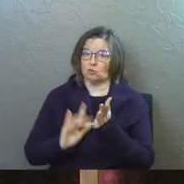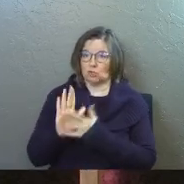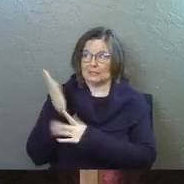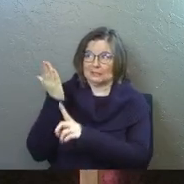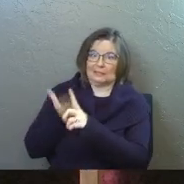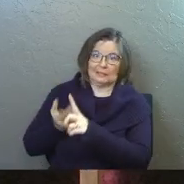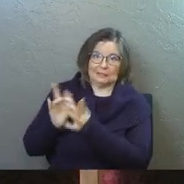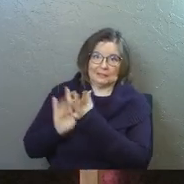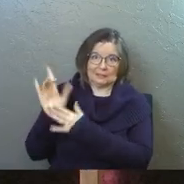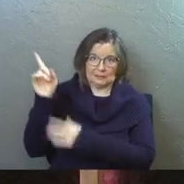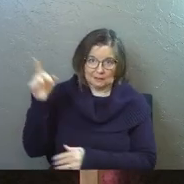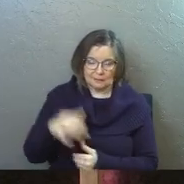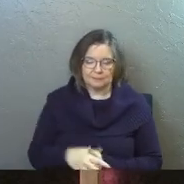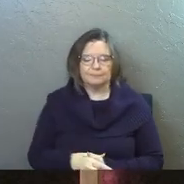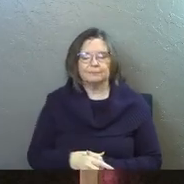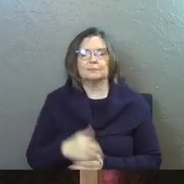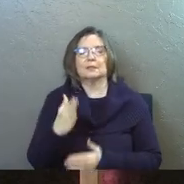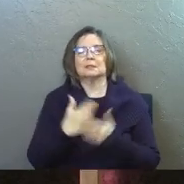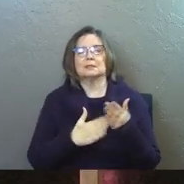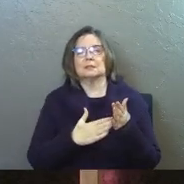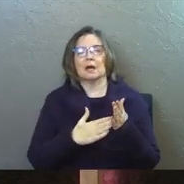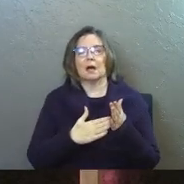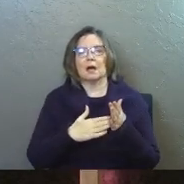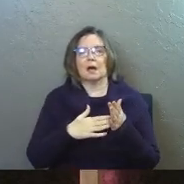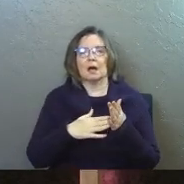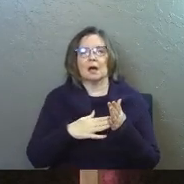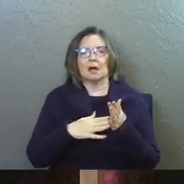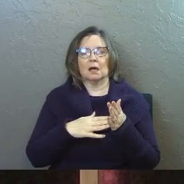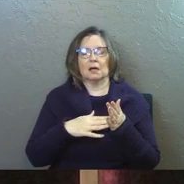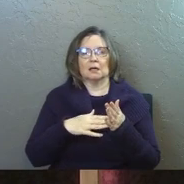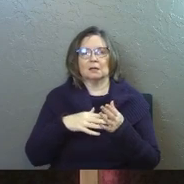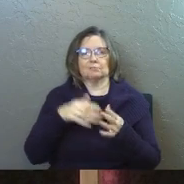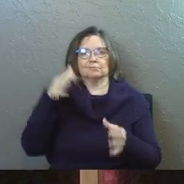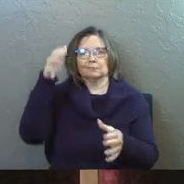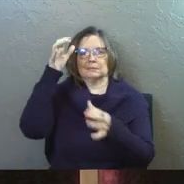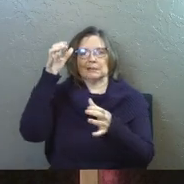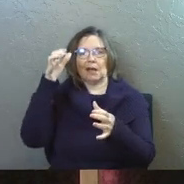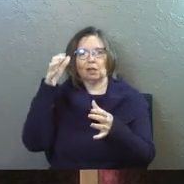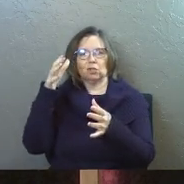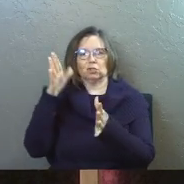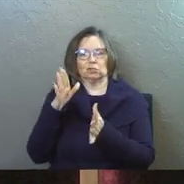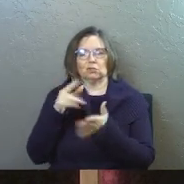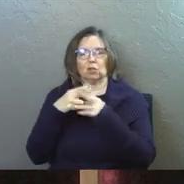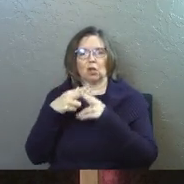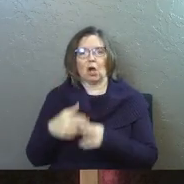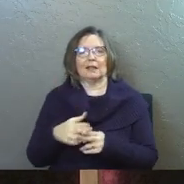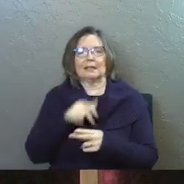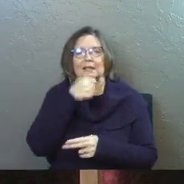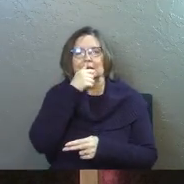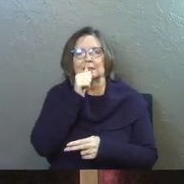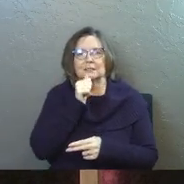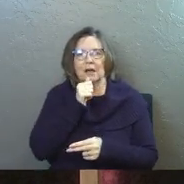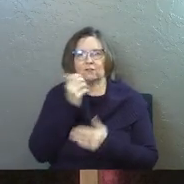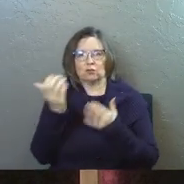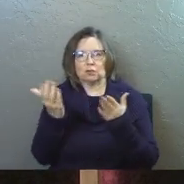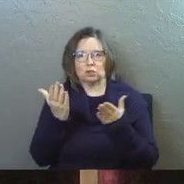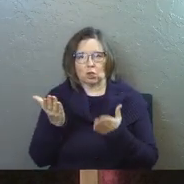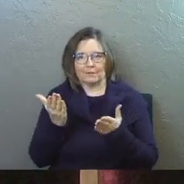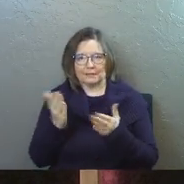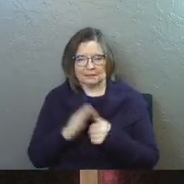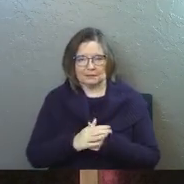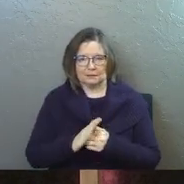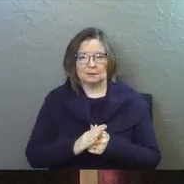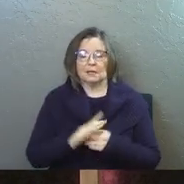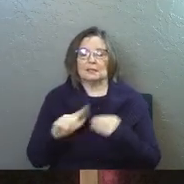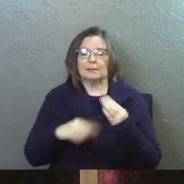all about Jesus. Uh, some scholars call this the suffering servant song. Um, this is a song